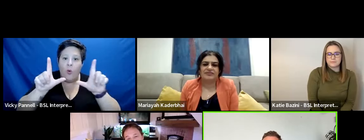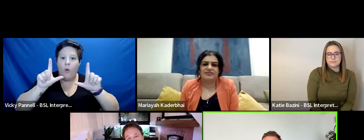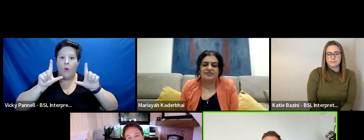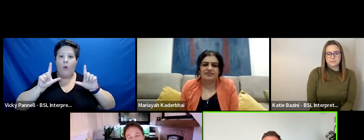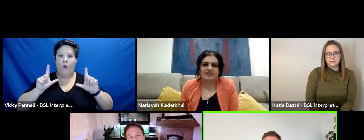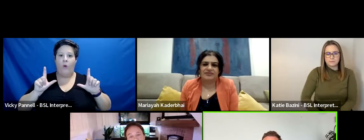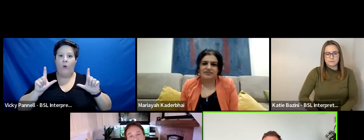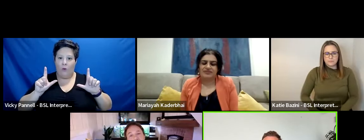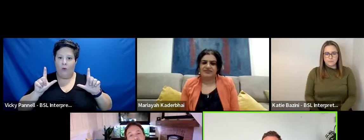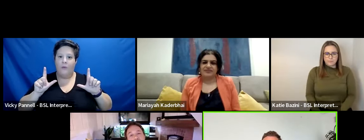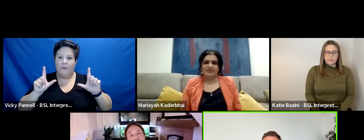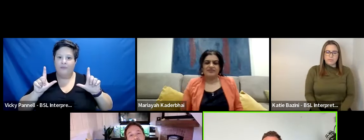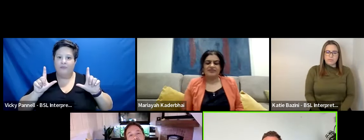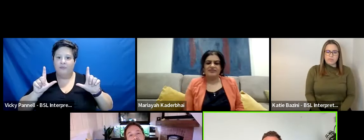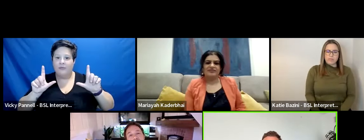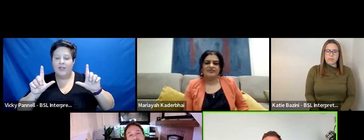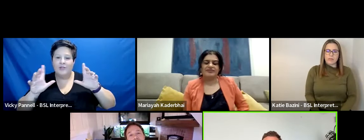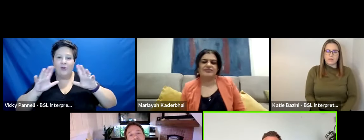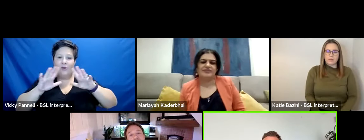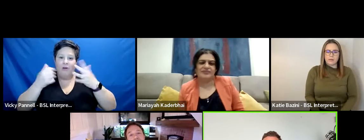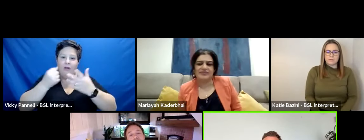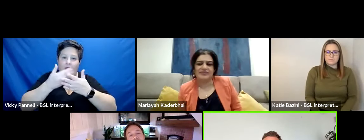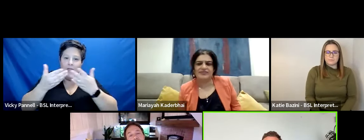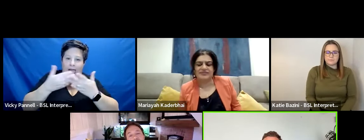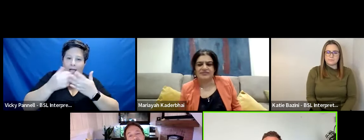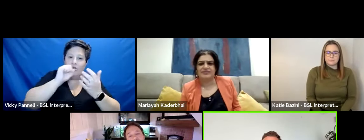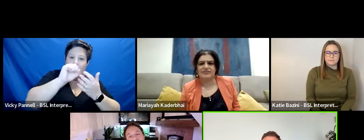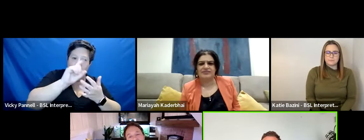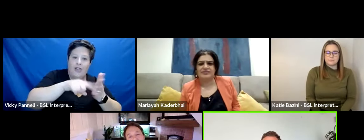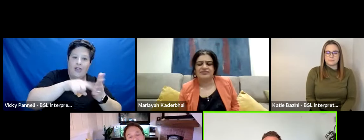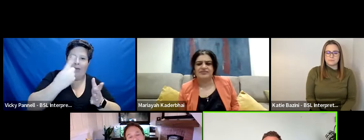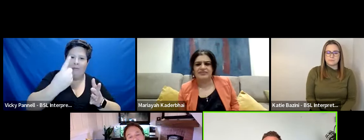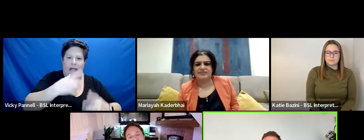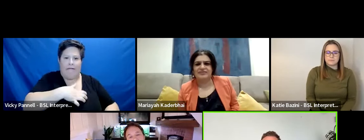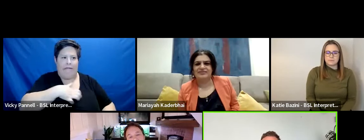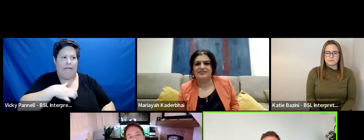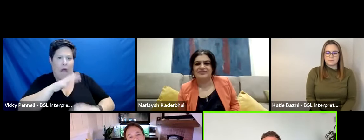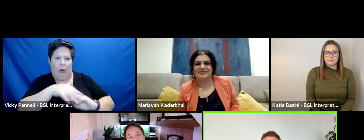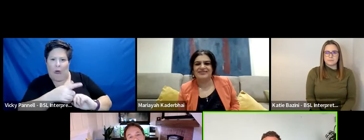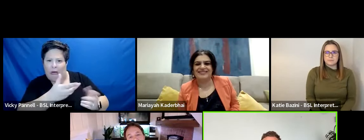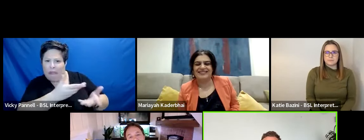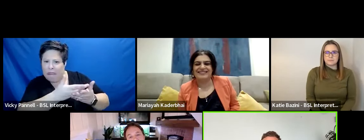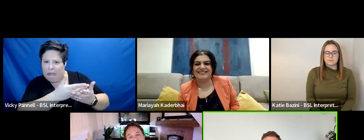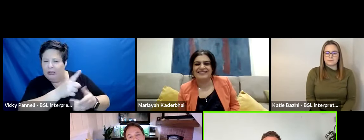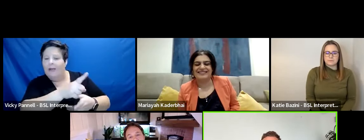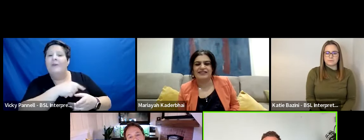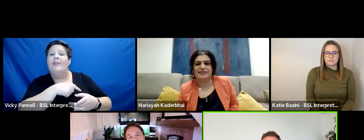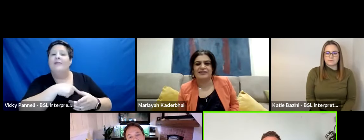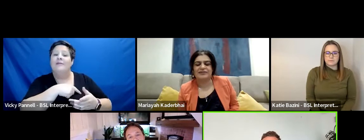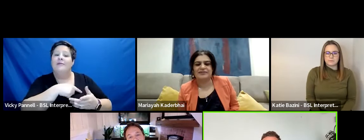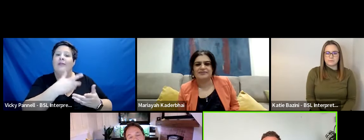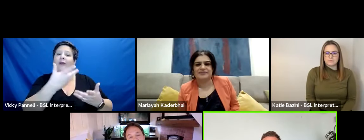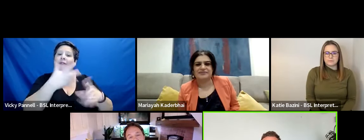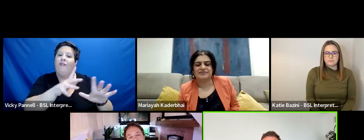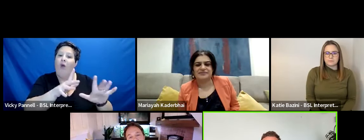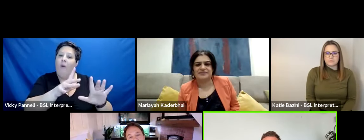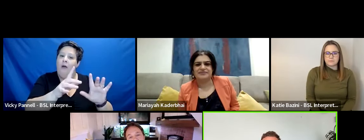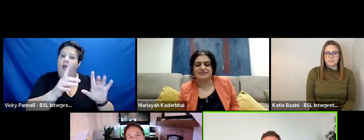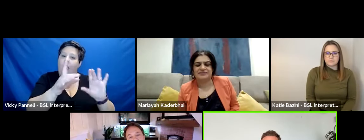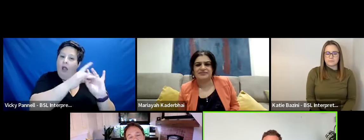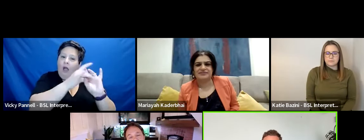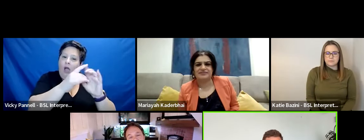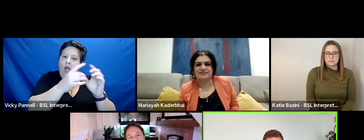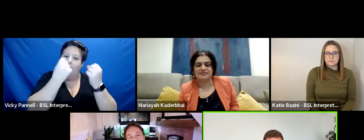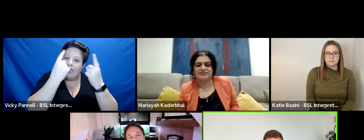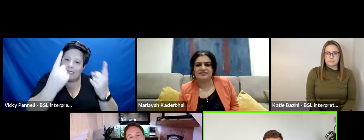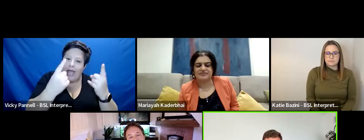every bit of the language that her and Jane had, that I was sort of slightly jealous of to begin with, is born out of an intimate understanding and love of